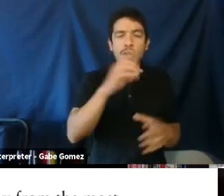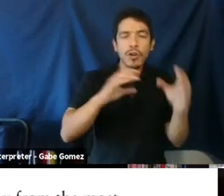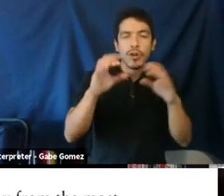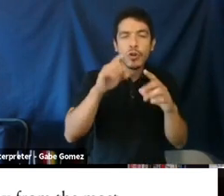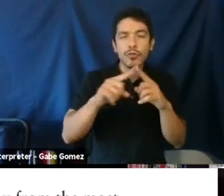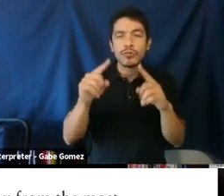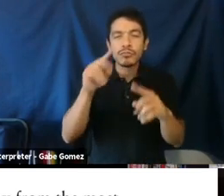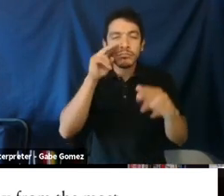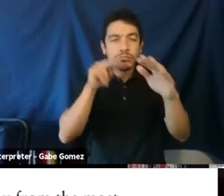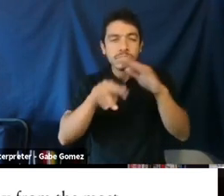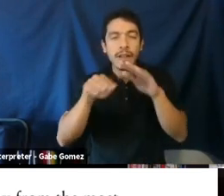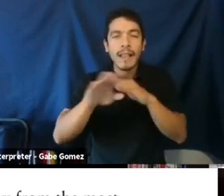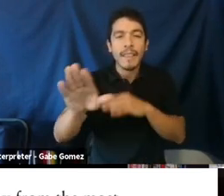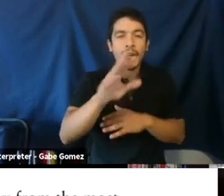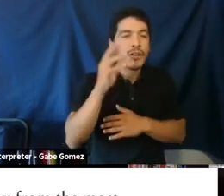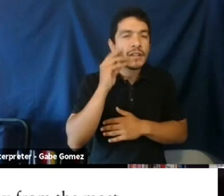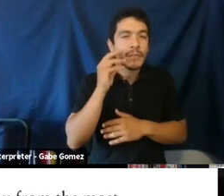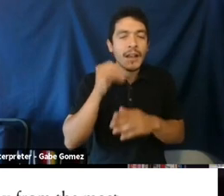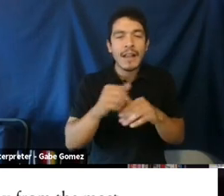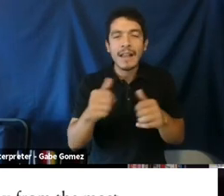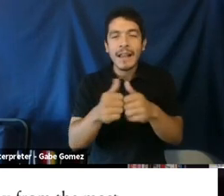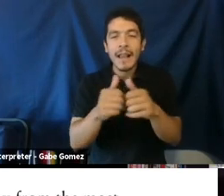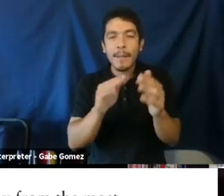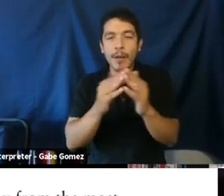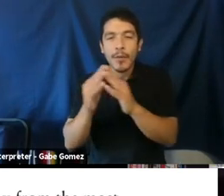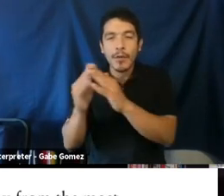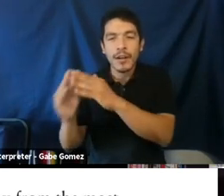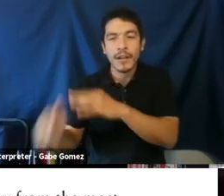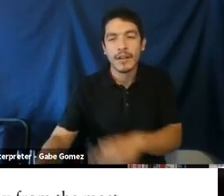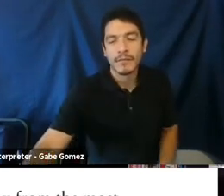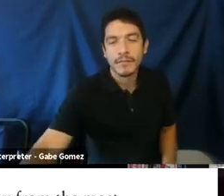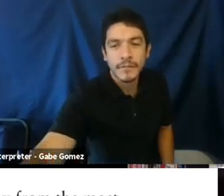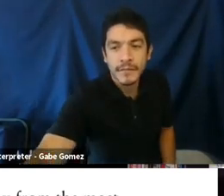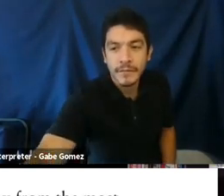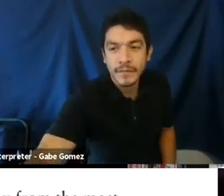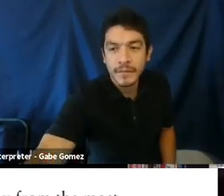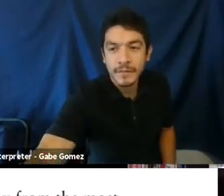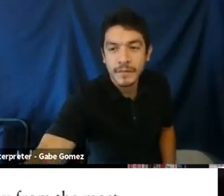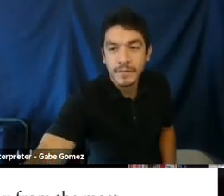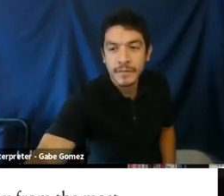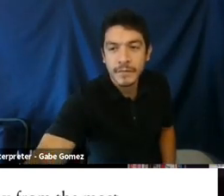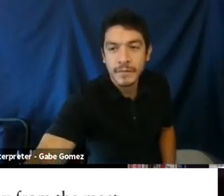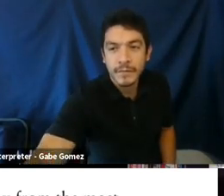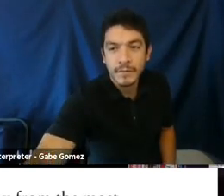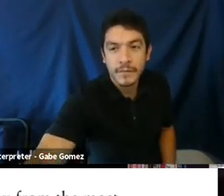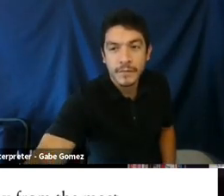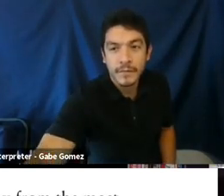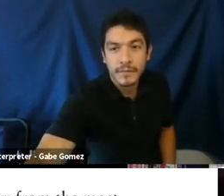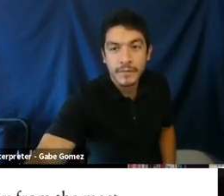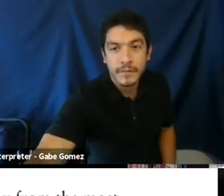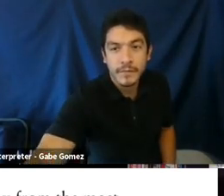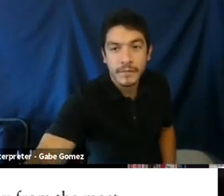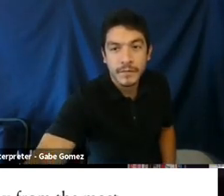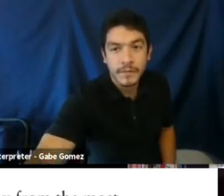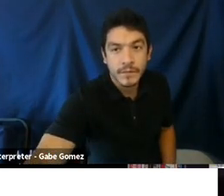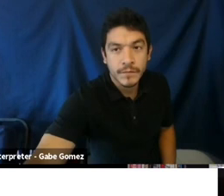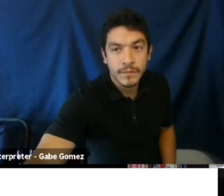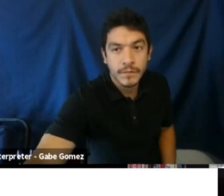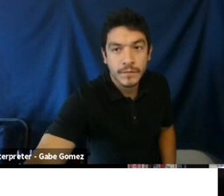national survey of boys and young men, where we were looking to gain some insights into their experiences in the gaming community.